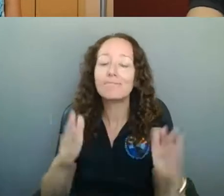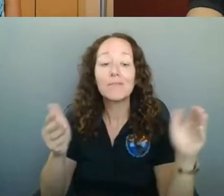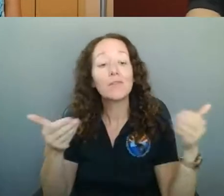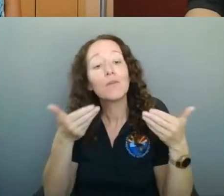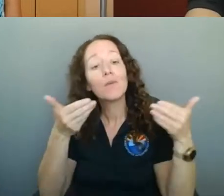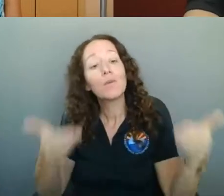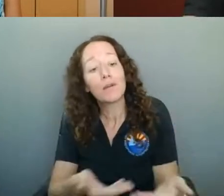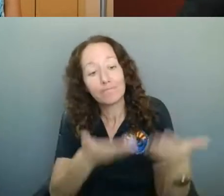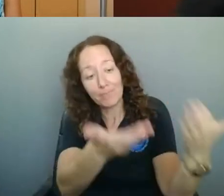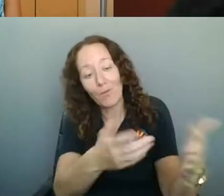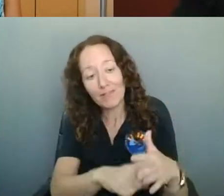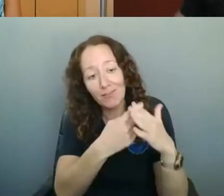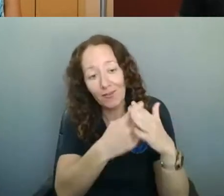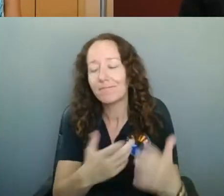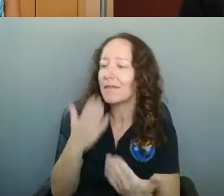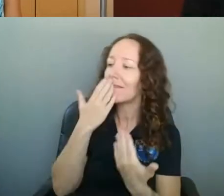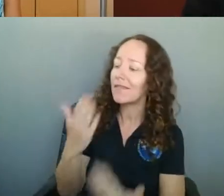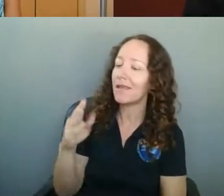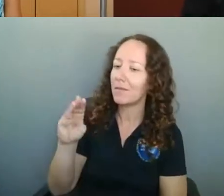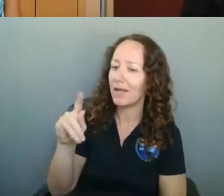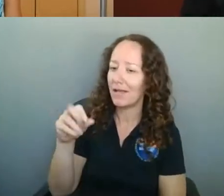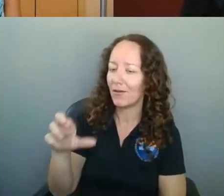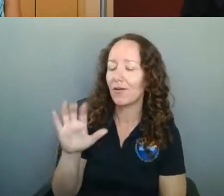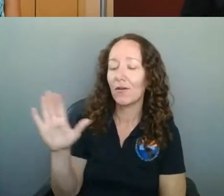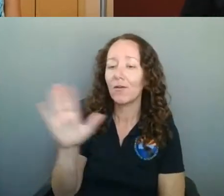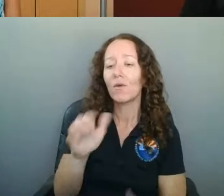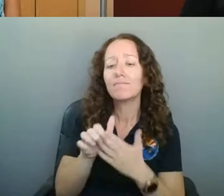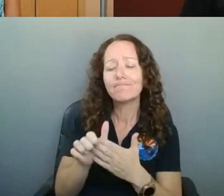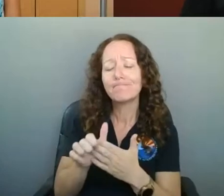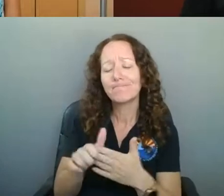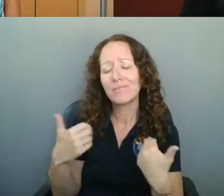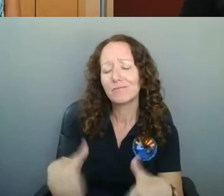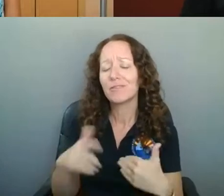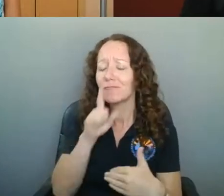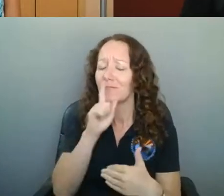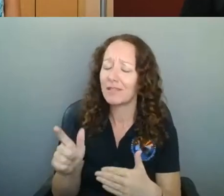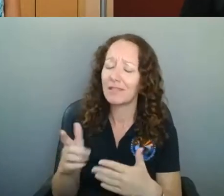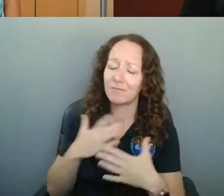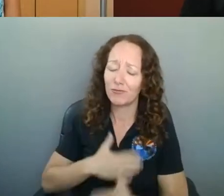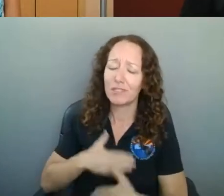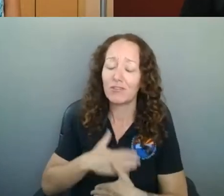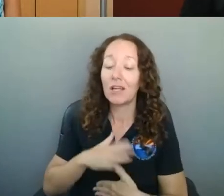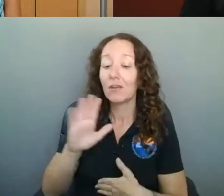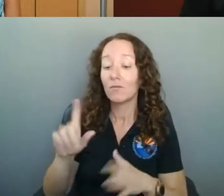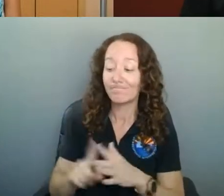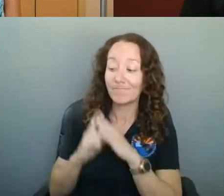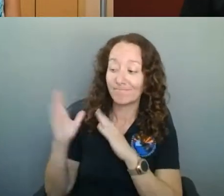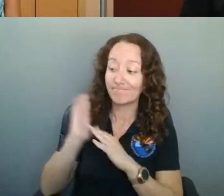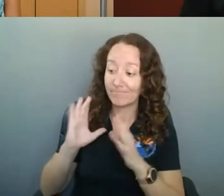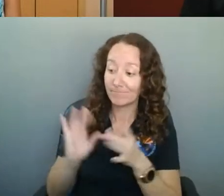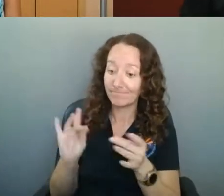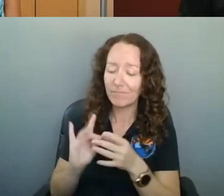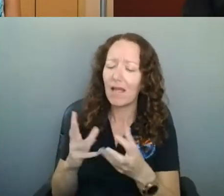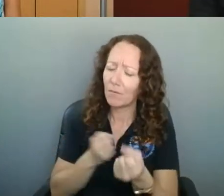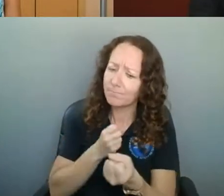appreciate your leadership. And I just want to echo to everyone on what you said in your beginning comments that we, the